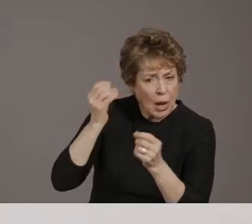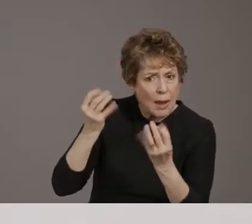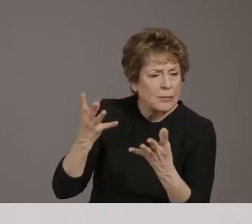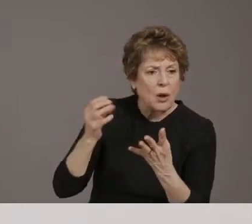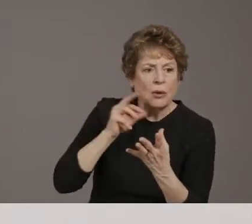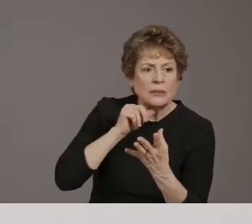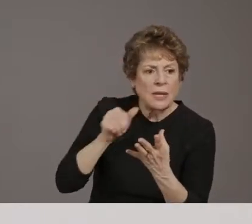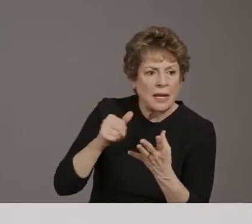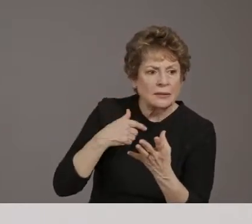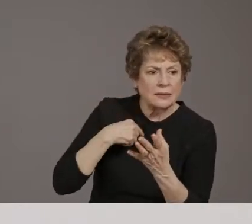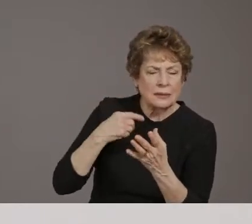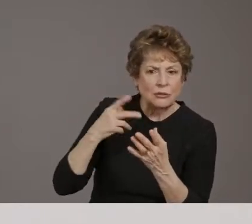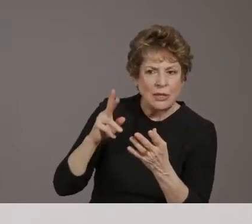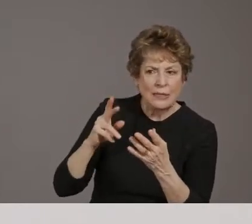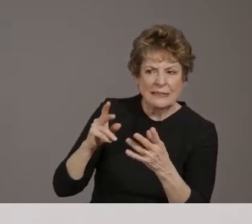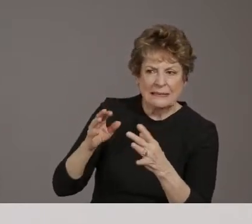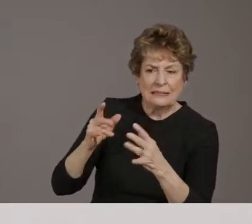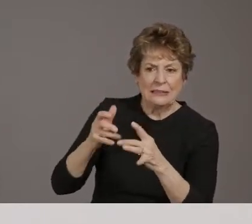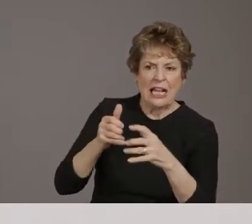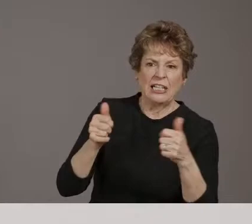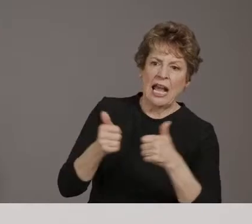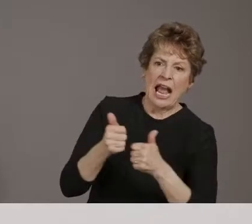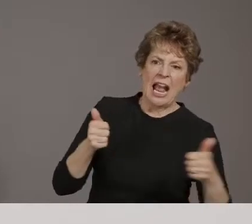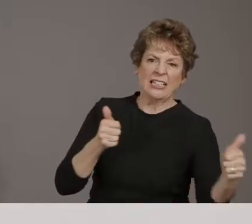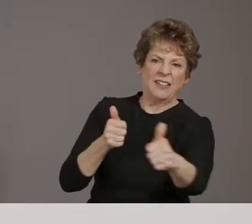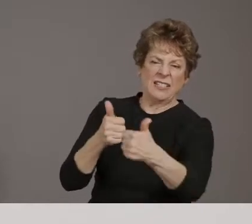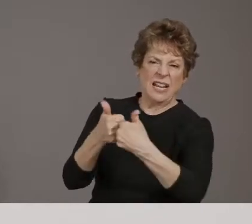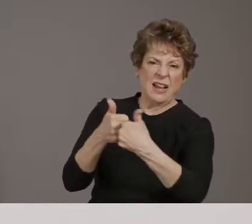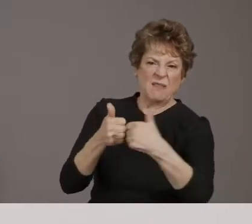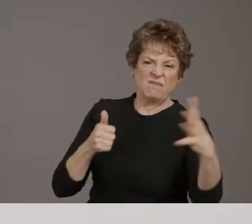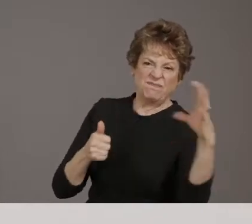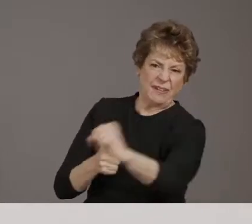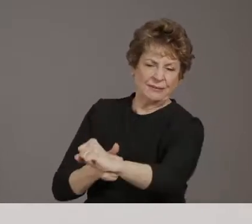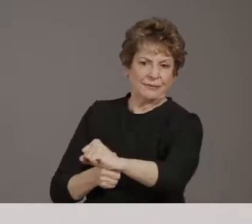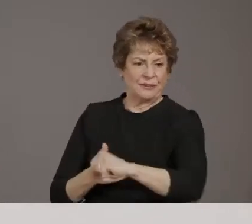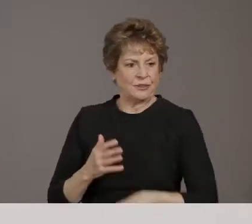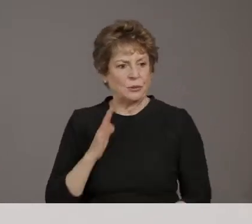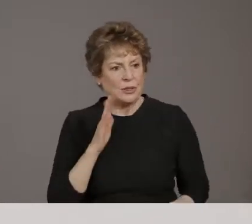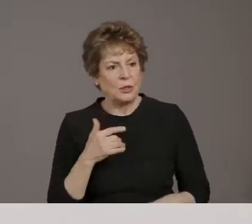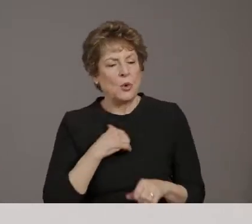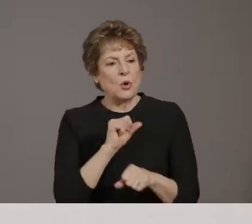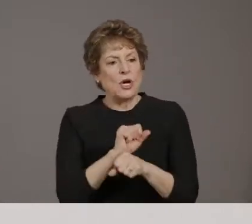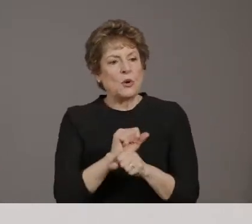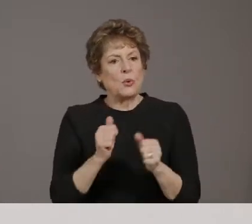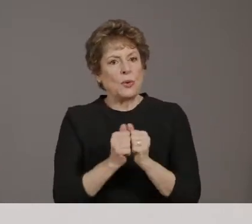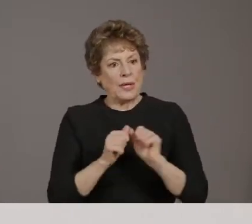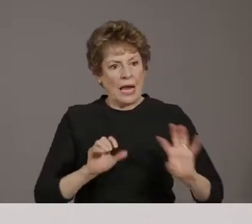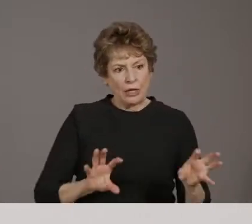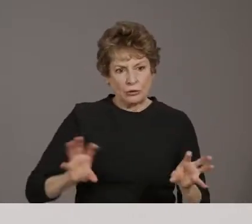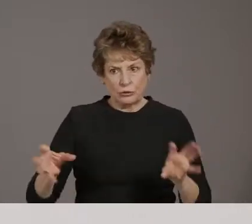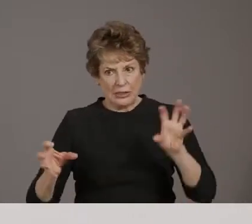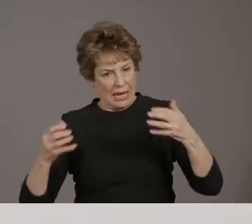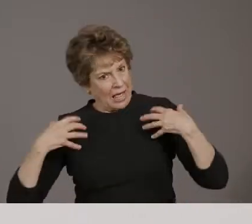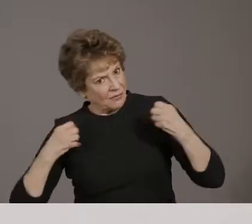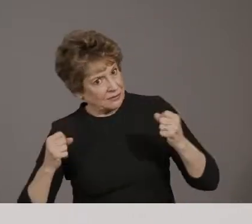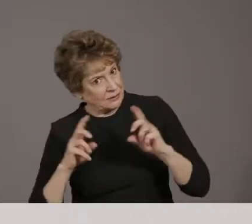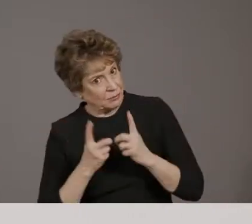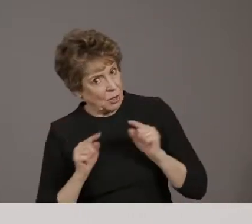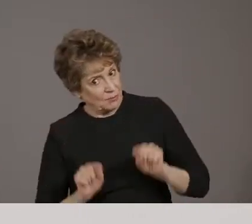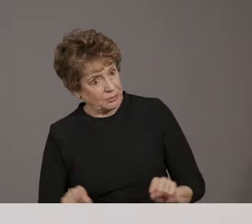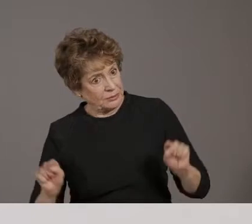epidemiologists work with the county health departments when those variants are identified so that we can see what the potential spread is.